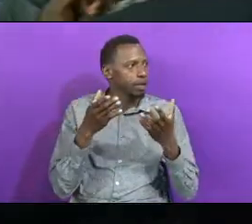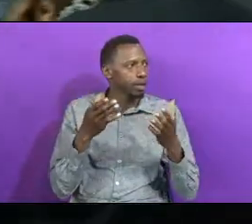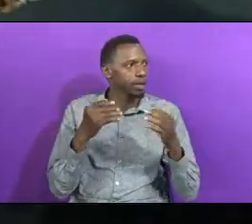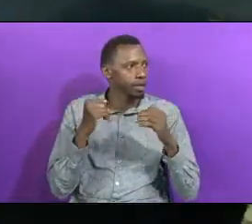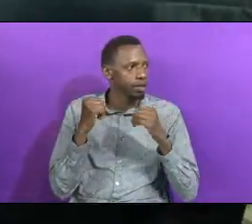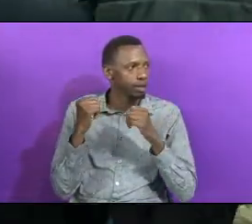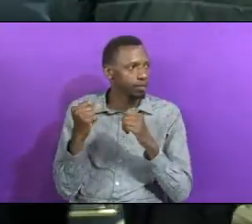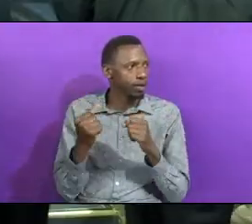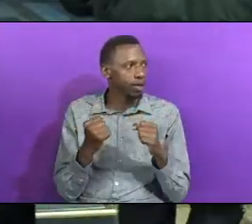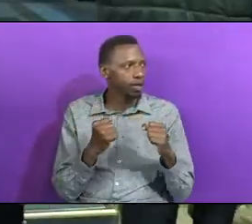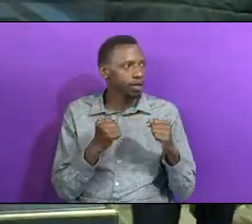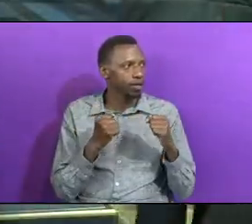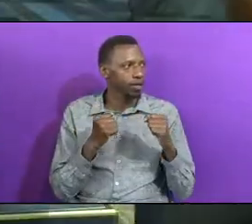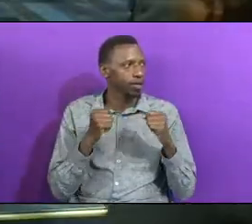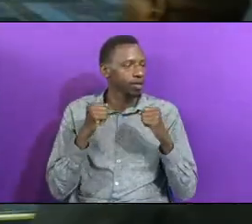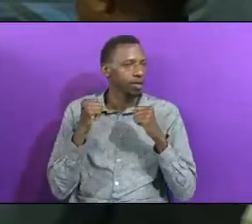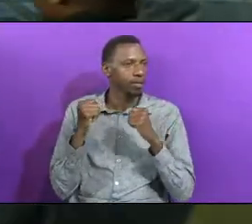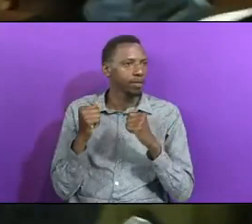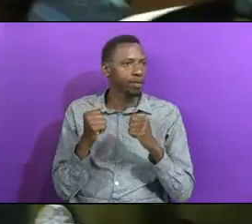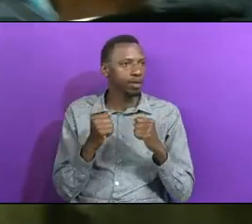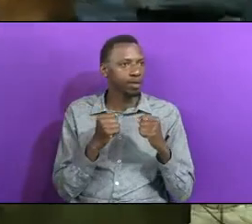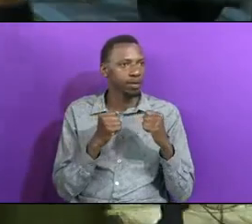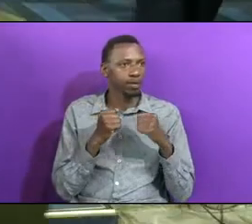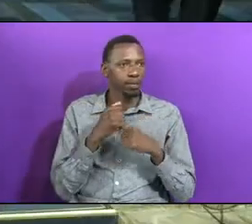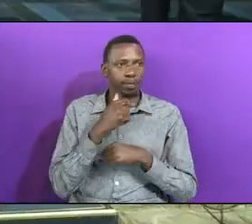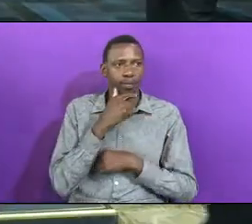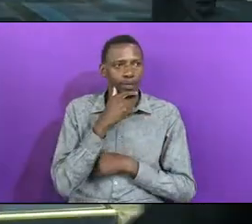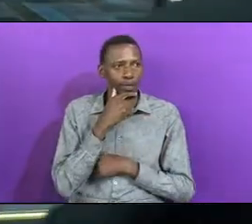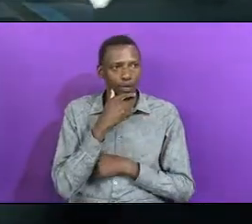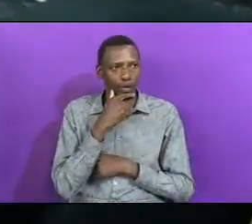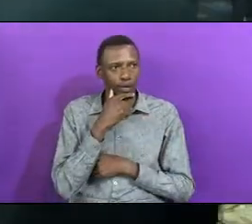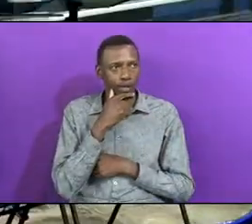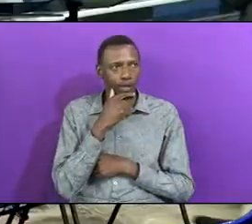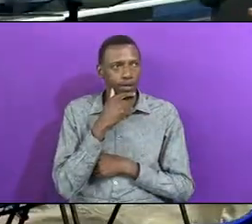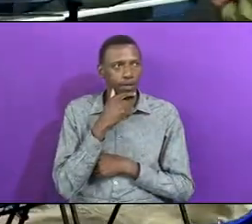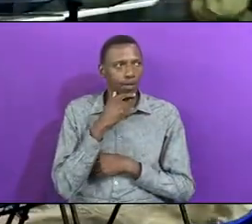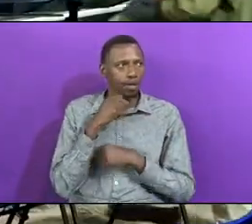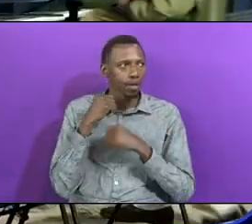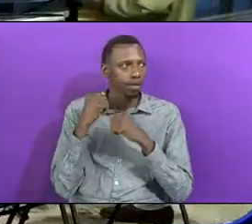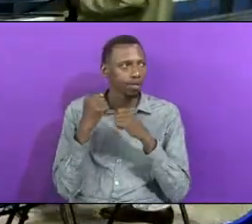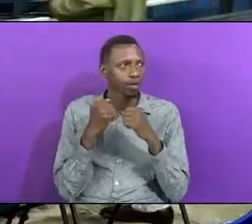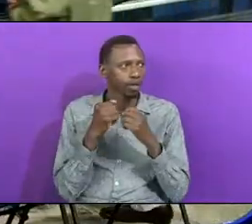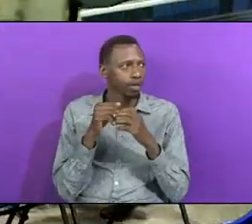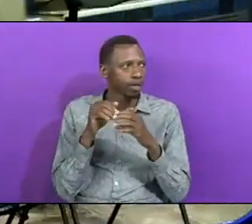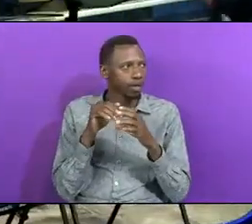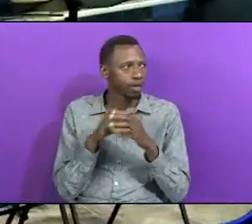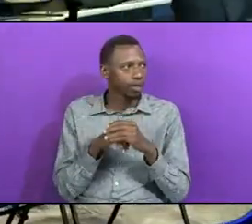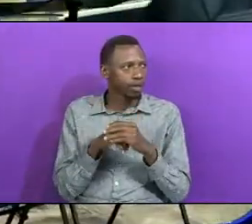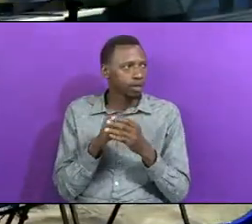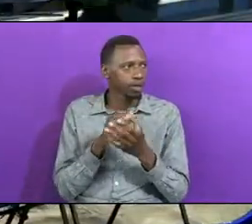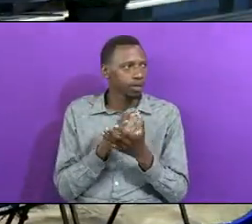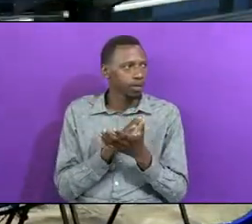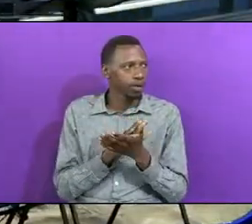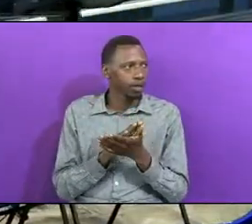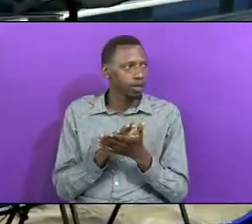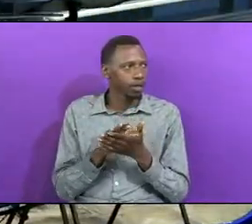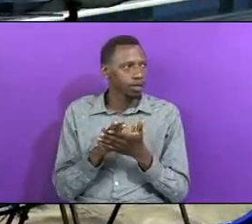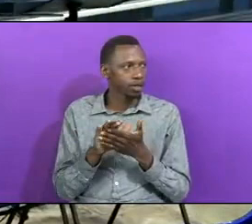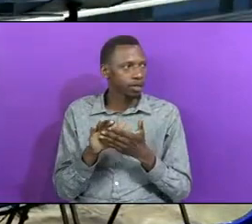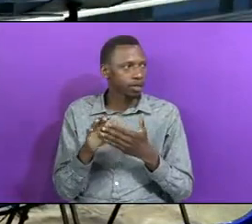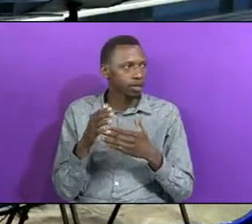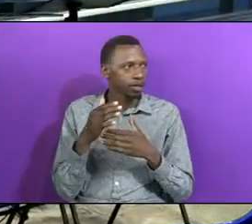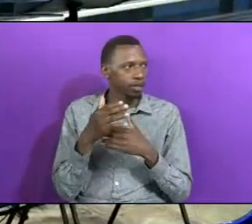Lamb There is Power There is Power Wonder Walking Power In The